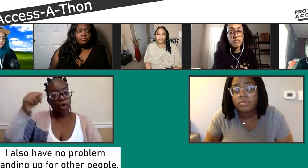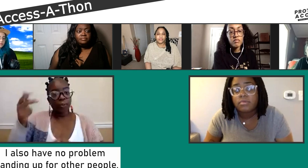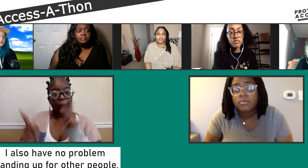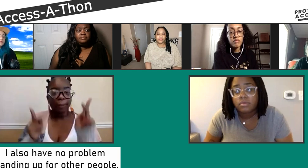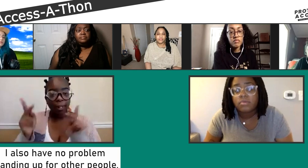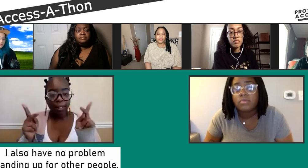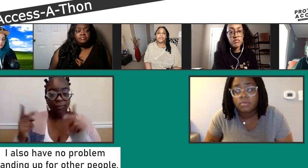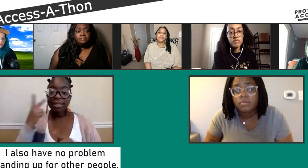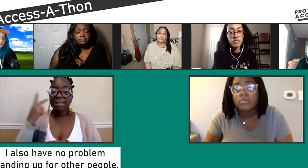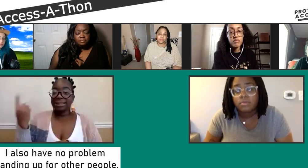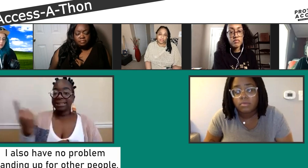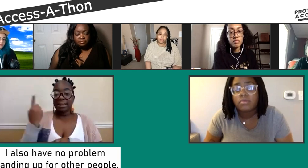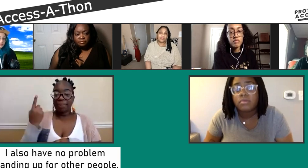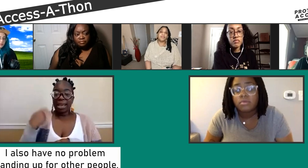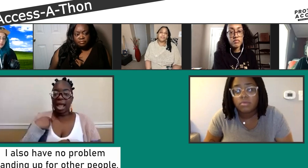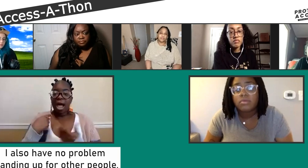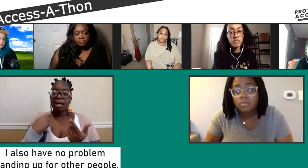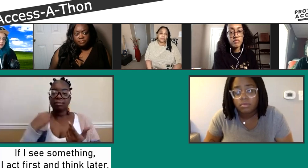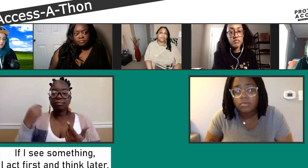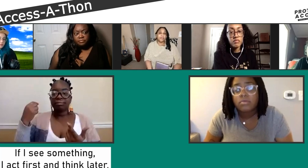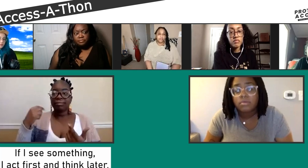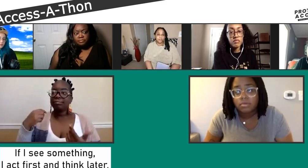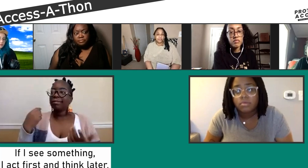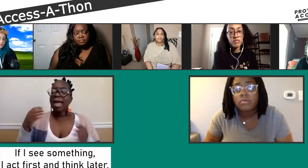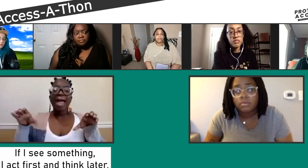up for myself. And that's how I learned to stand up for myself.